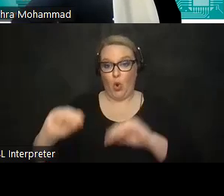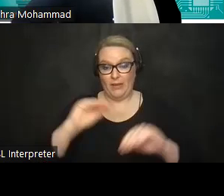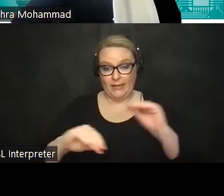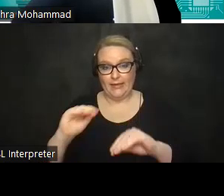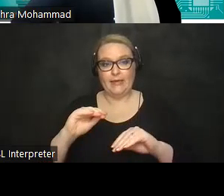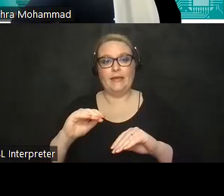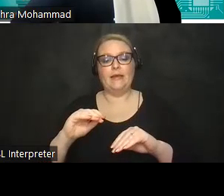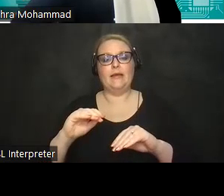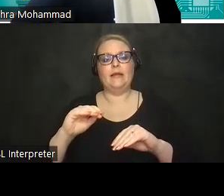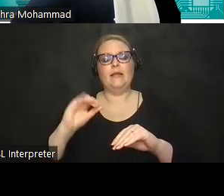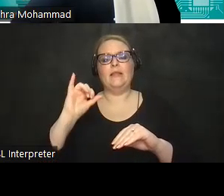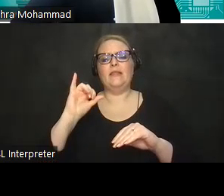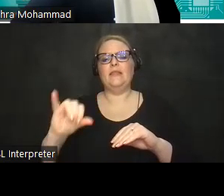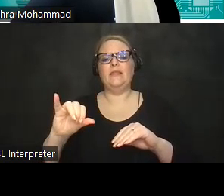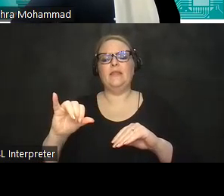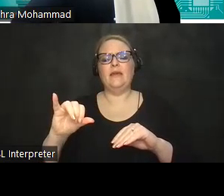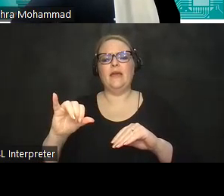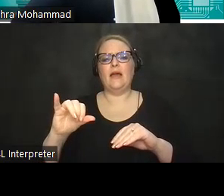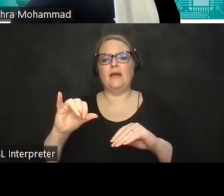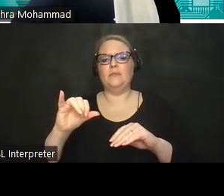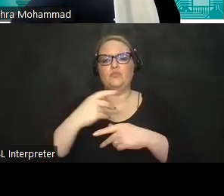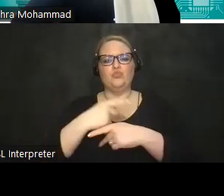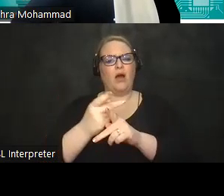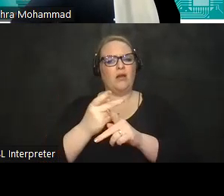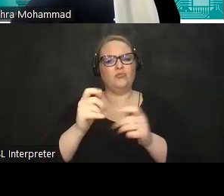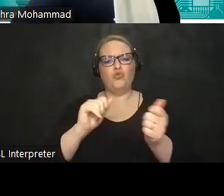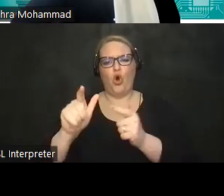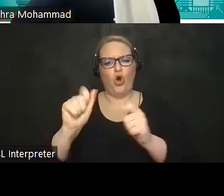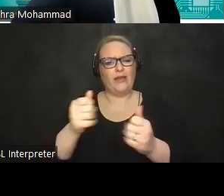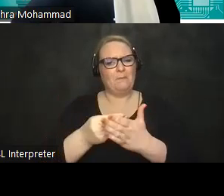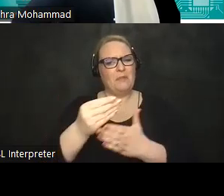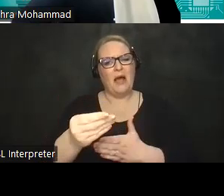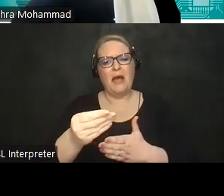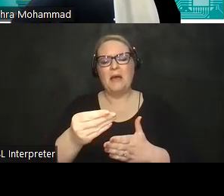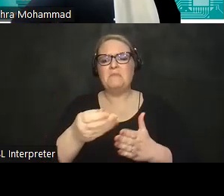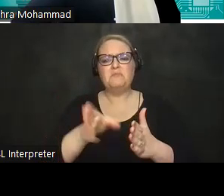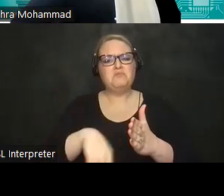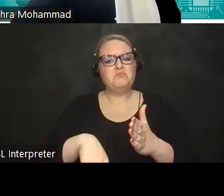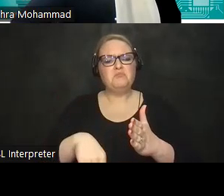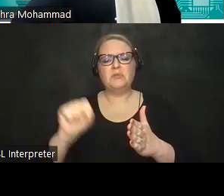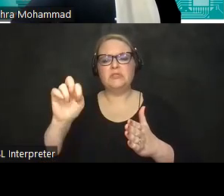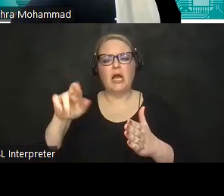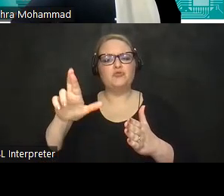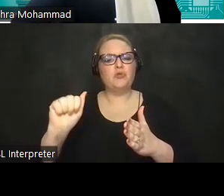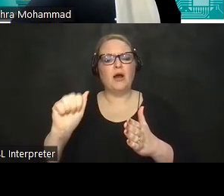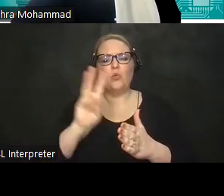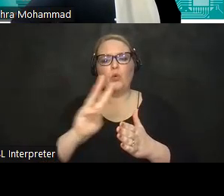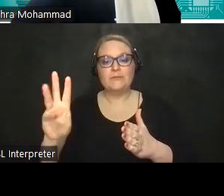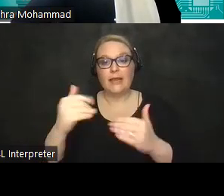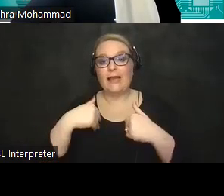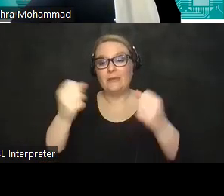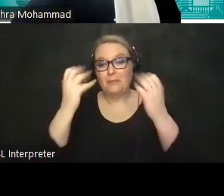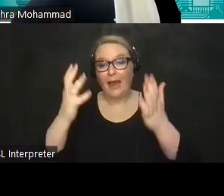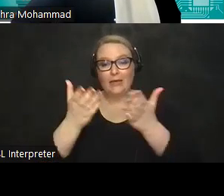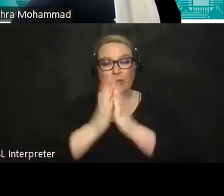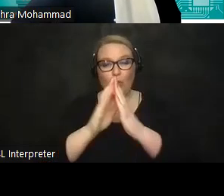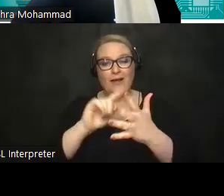and will go off that anyone can buy it at a very minimal cost from the tetra website so because we've got a lot of requests in